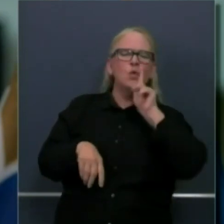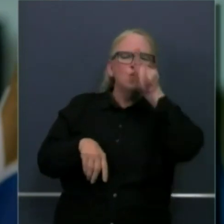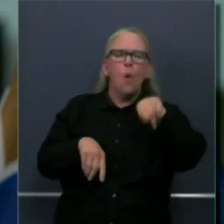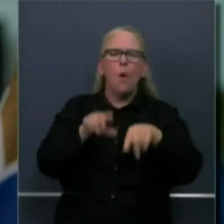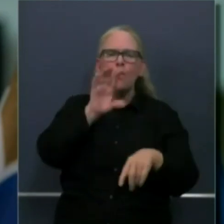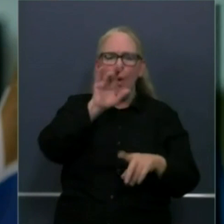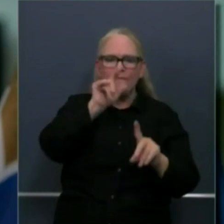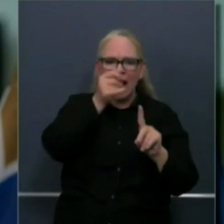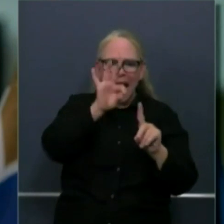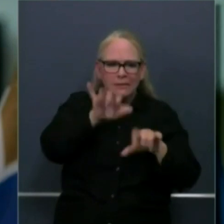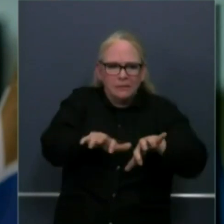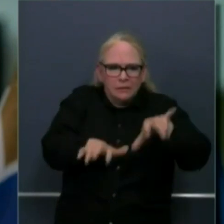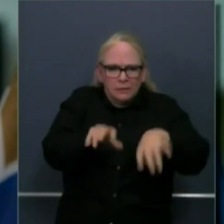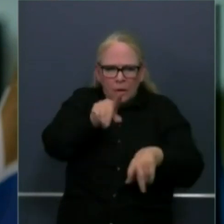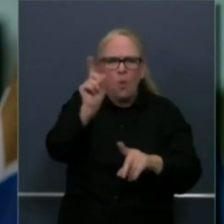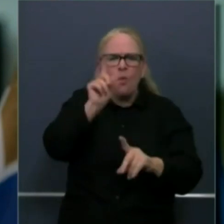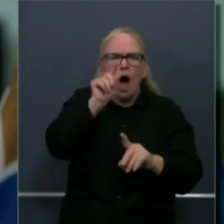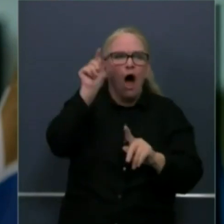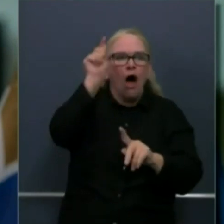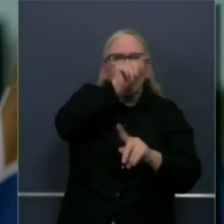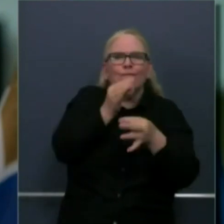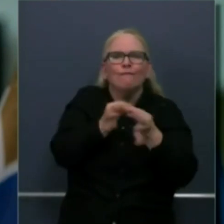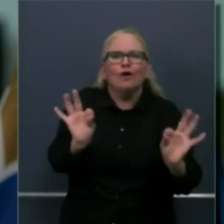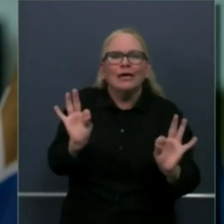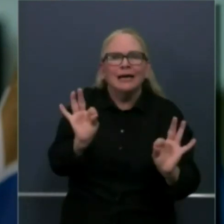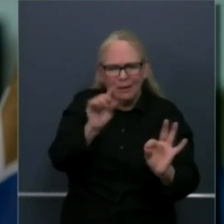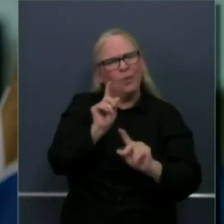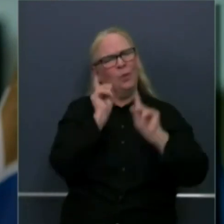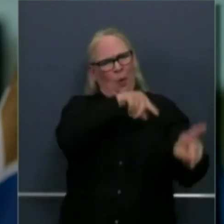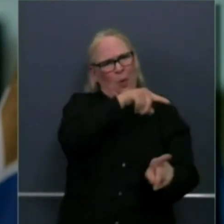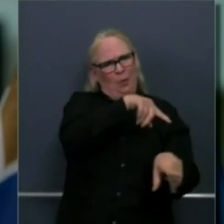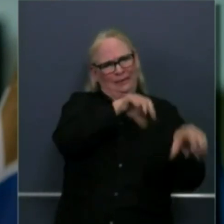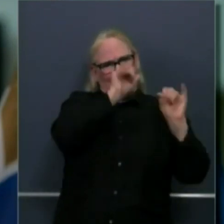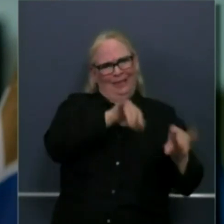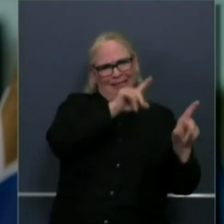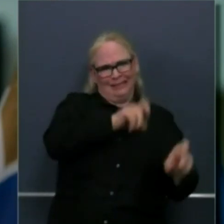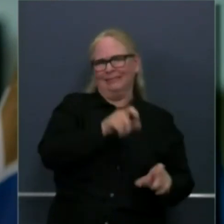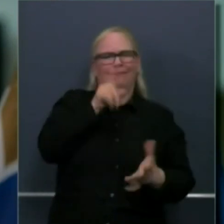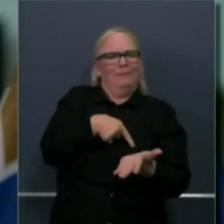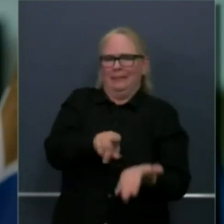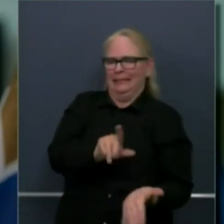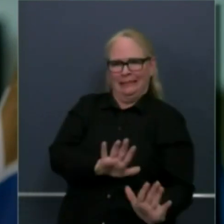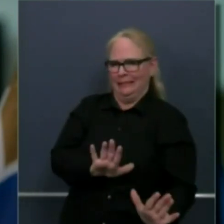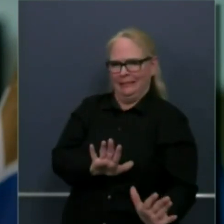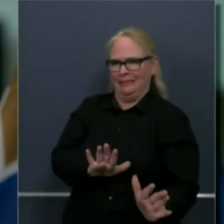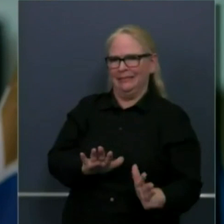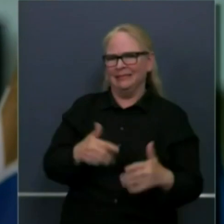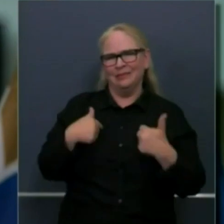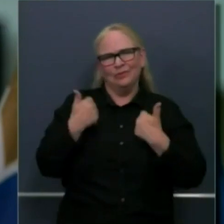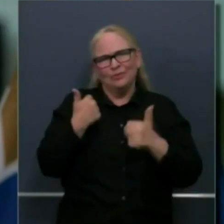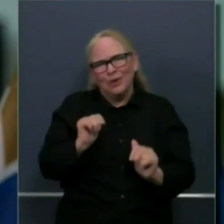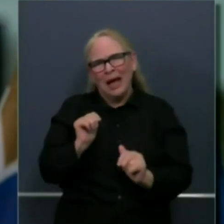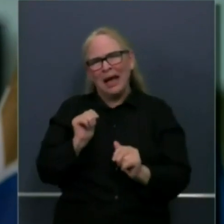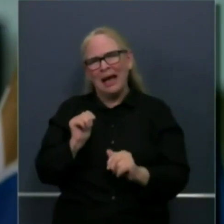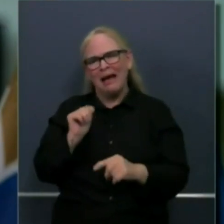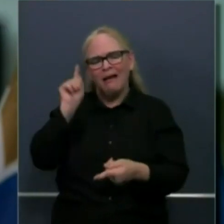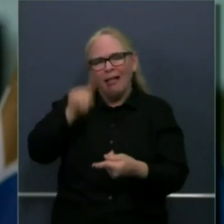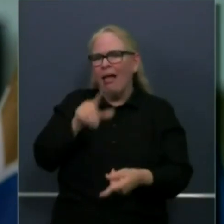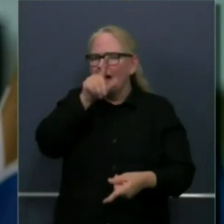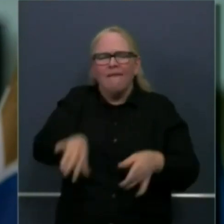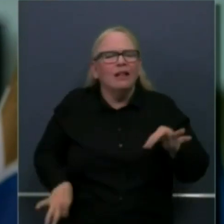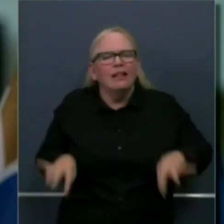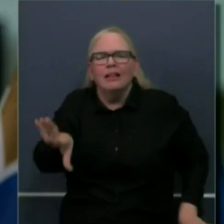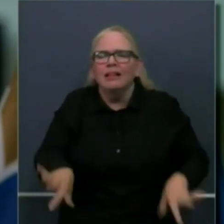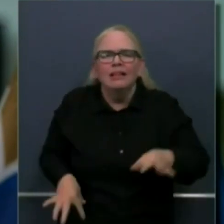sites that we have up so you can avoid coming out of pocket we're trying to do our best to soften that edge and make sure